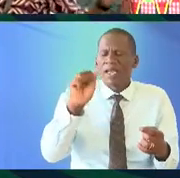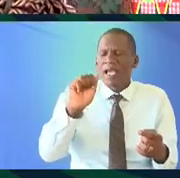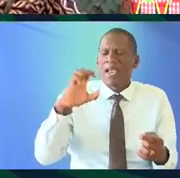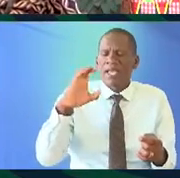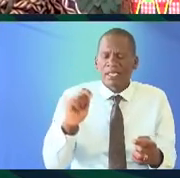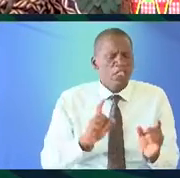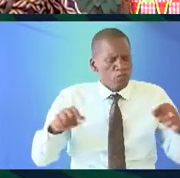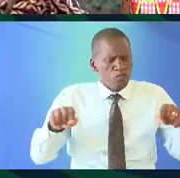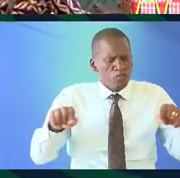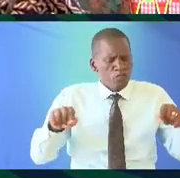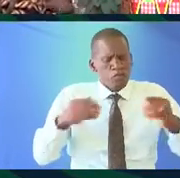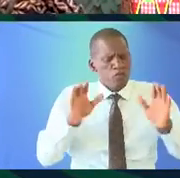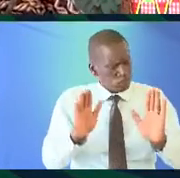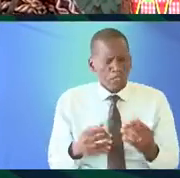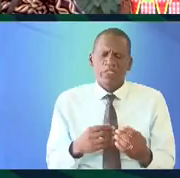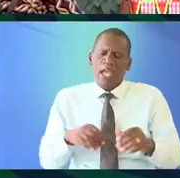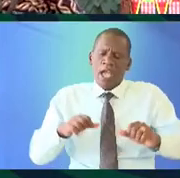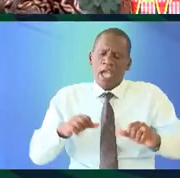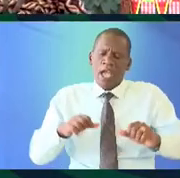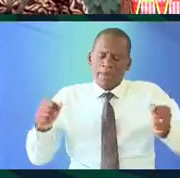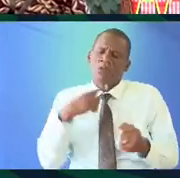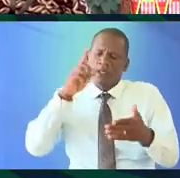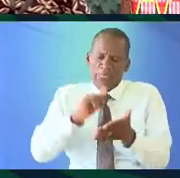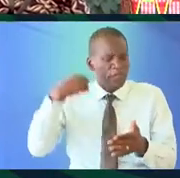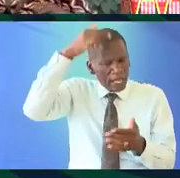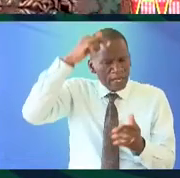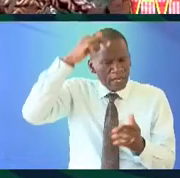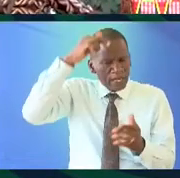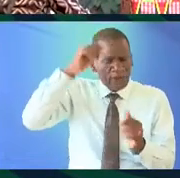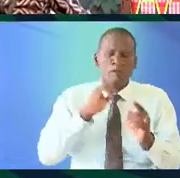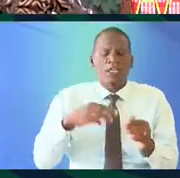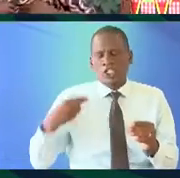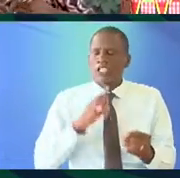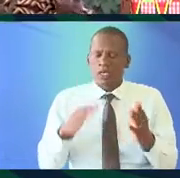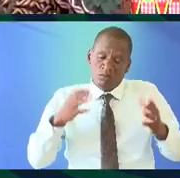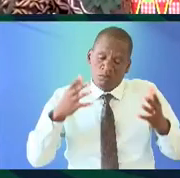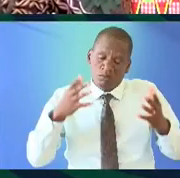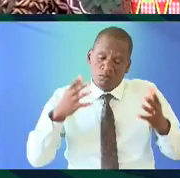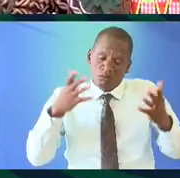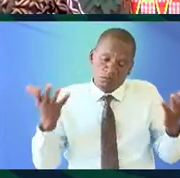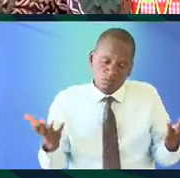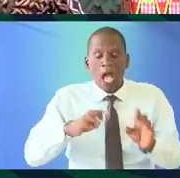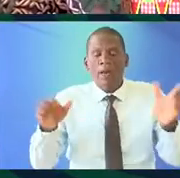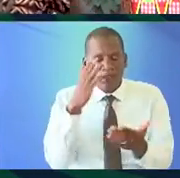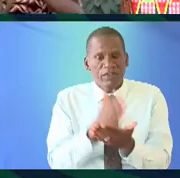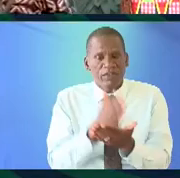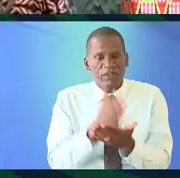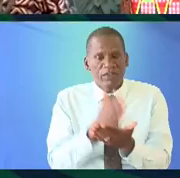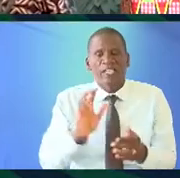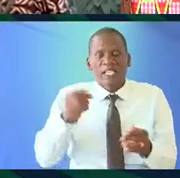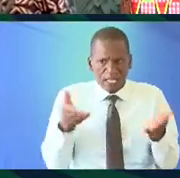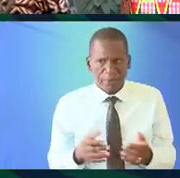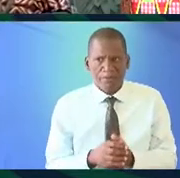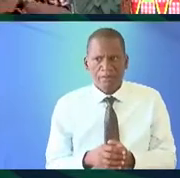and they're not fighting over that actually they're very happy to call each other Arabic speakers Chinese speakers well our languages in fact in